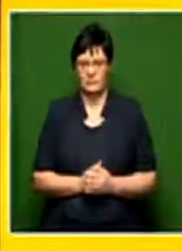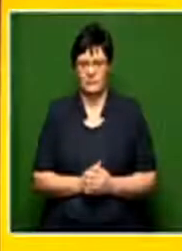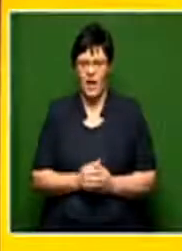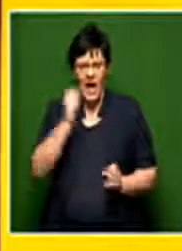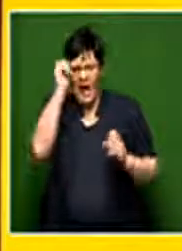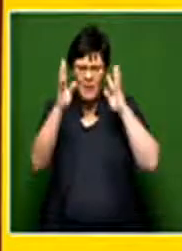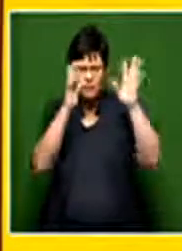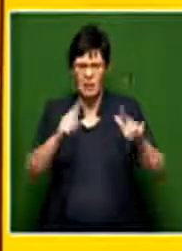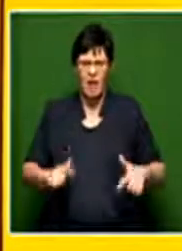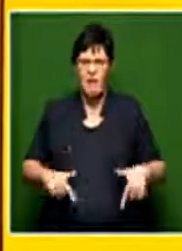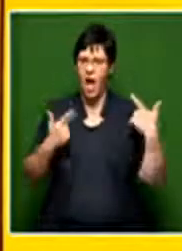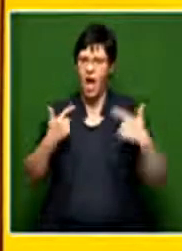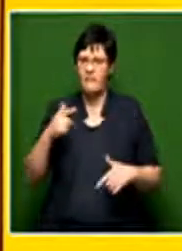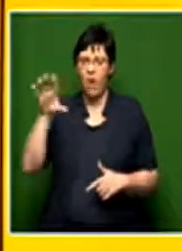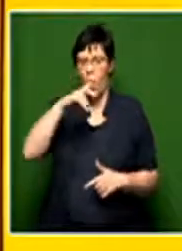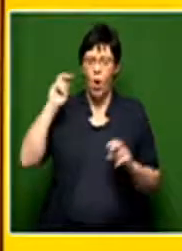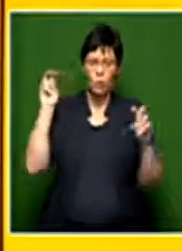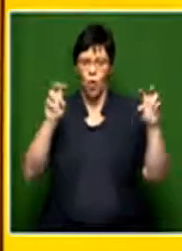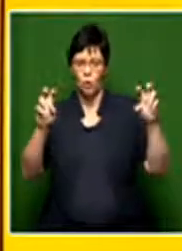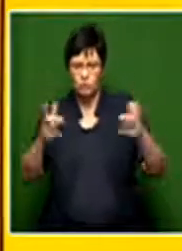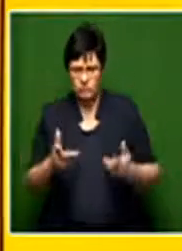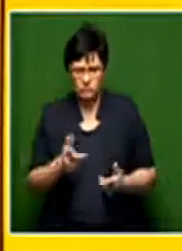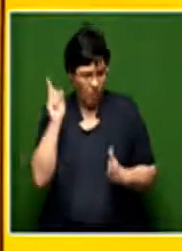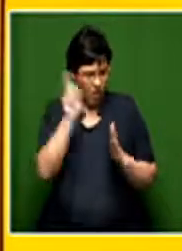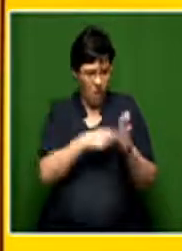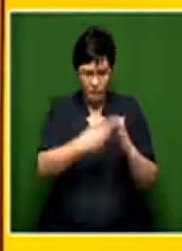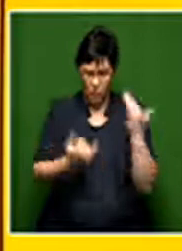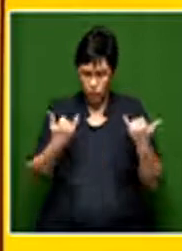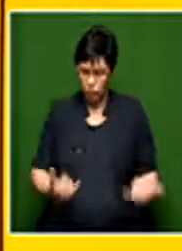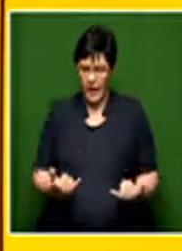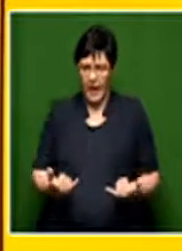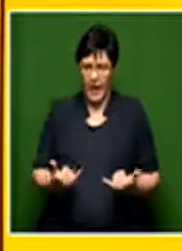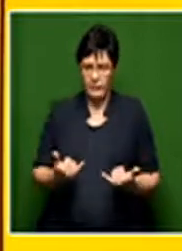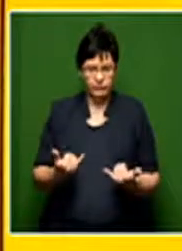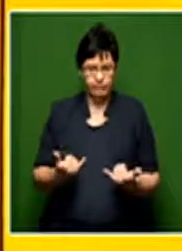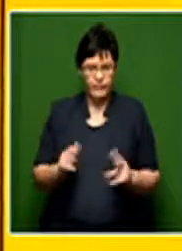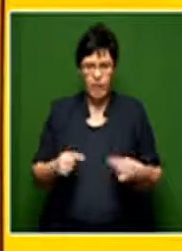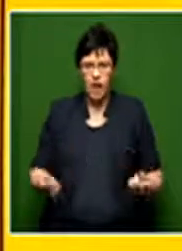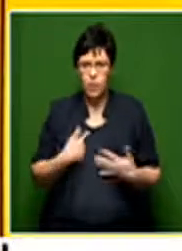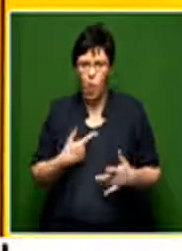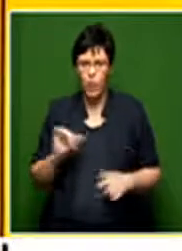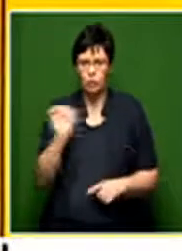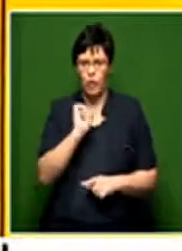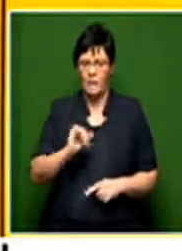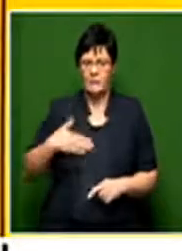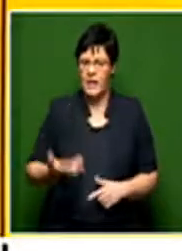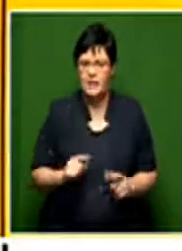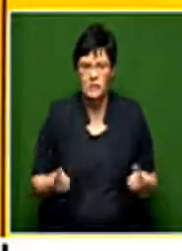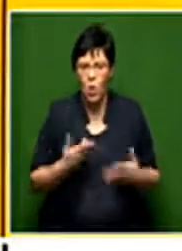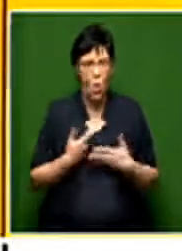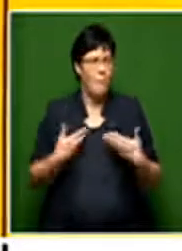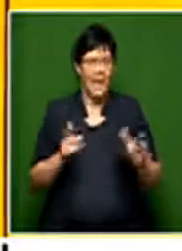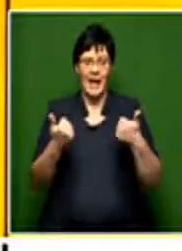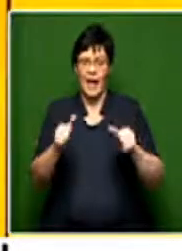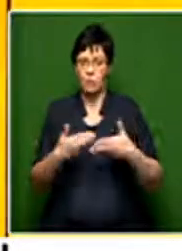Imagine living life as a ghost. Imagine not being able to vote in today's by elections or to get a driver's license or open a bank